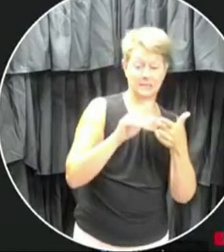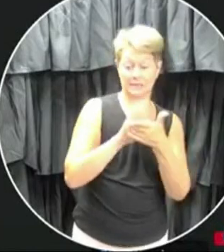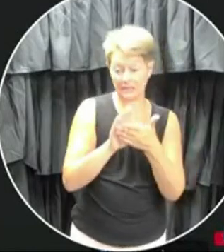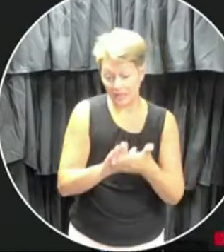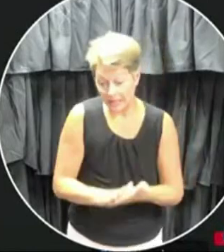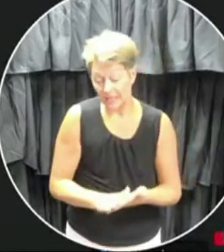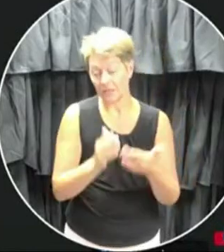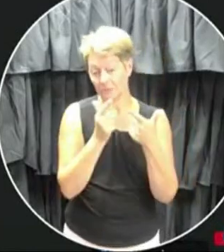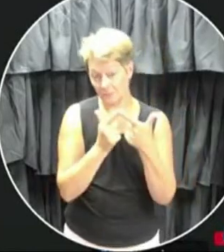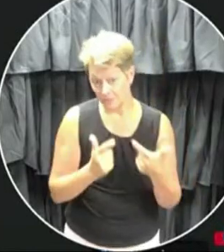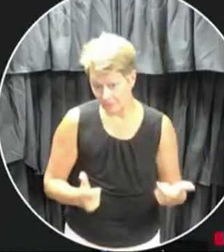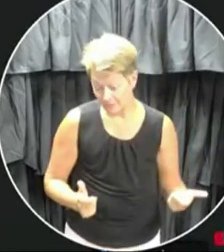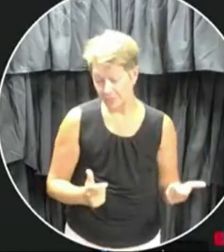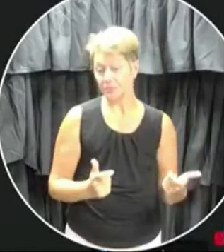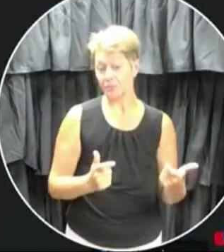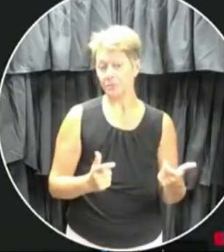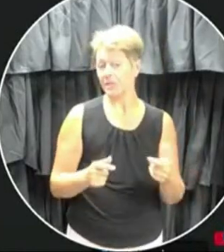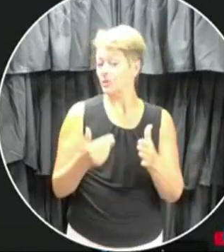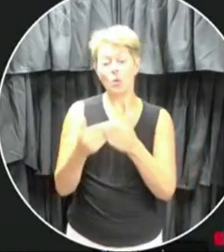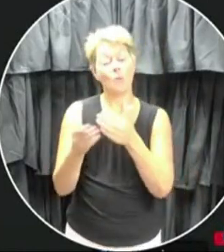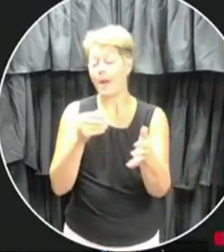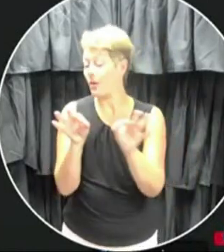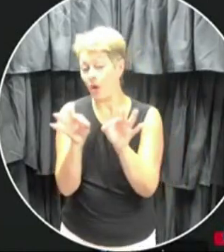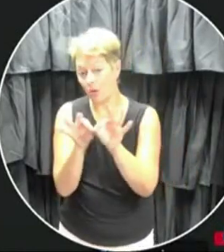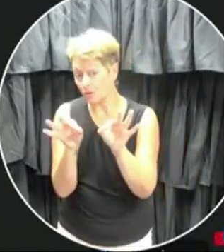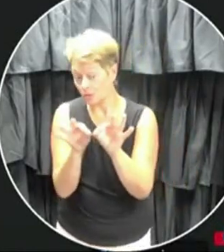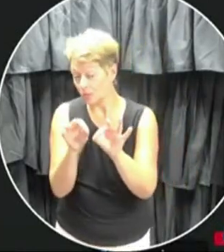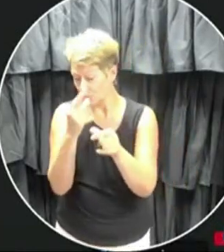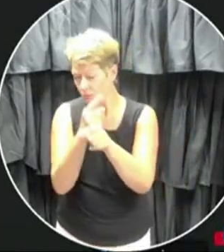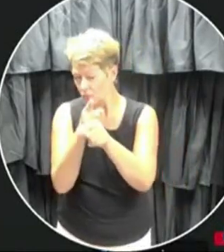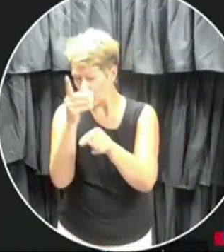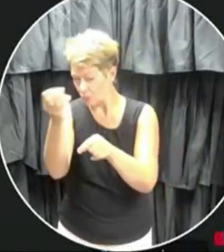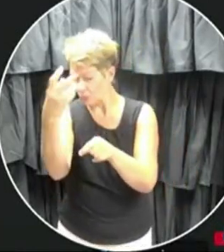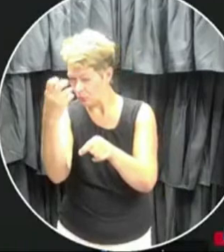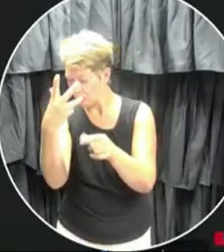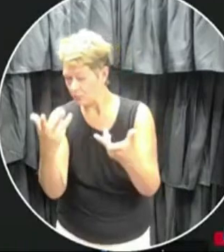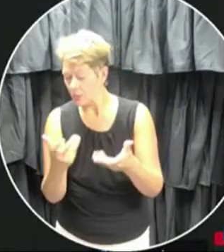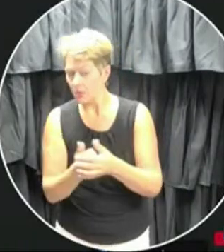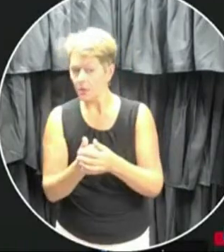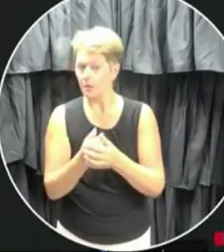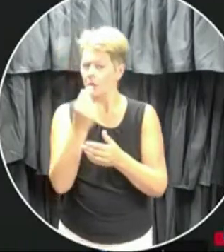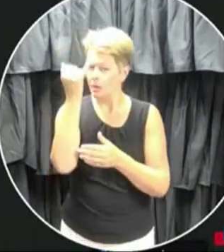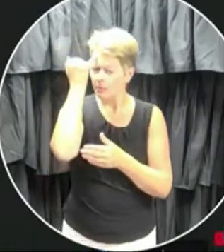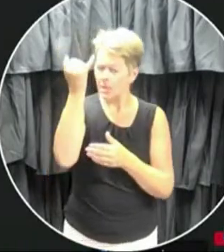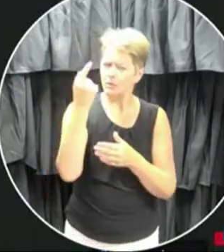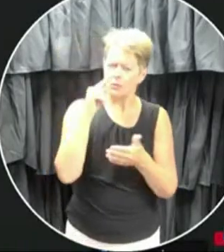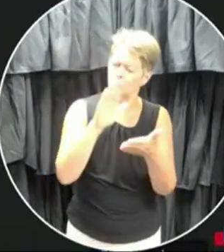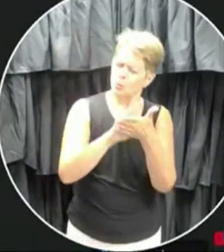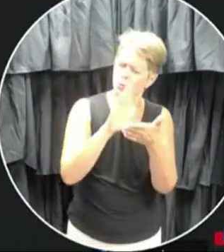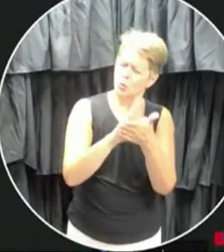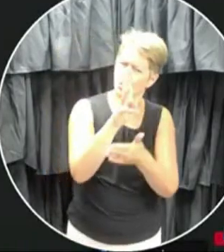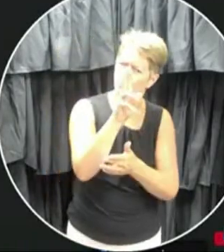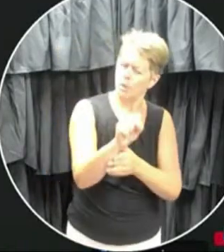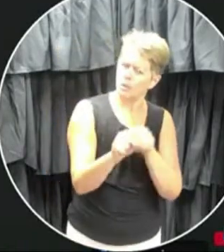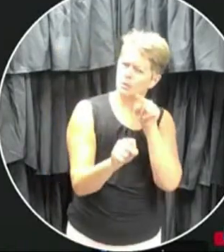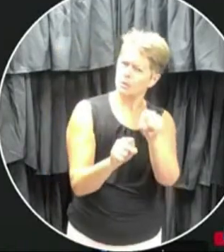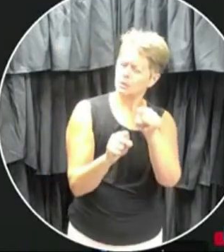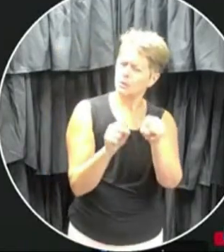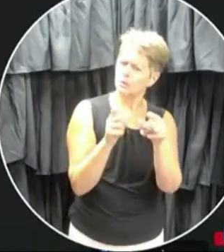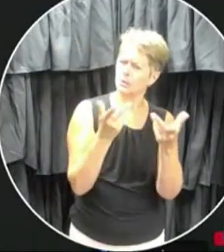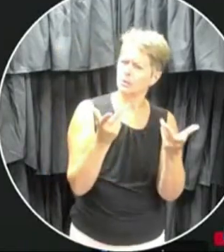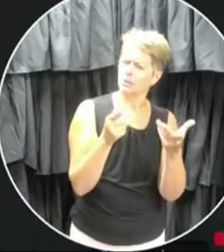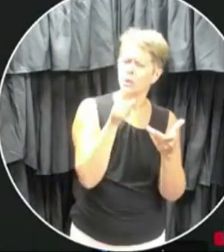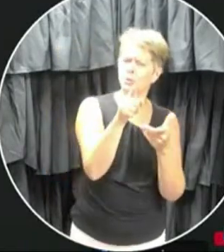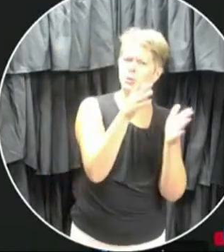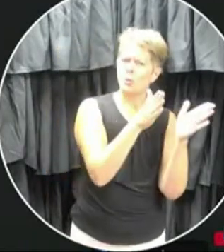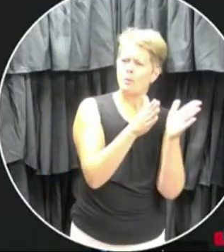be done, uh, regardless of cost. Just wondering on school buses, have you, or, or do you plan to